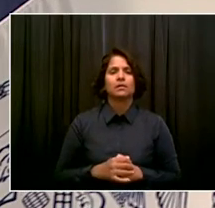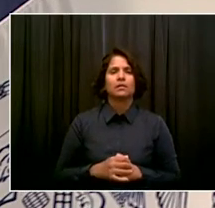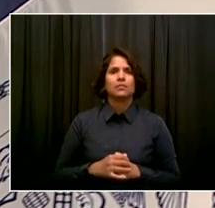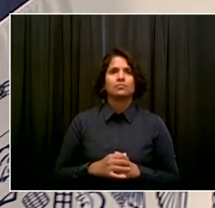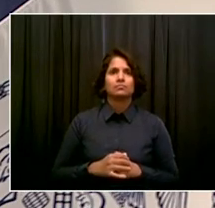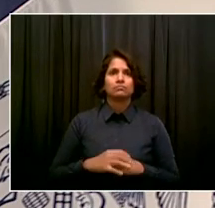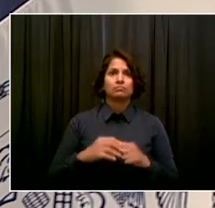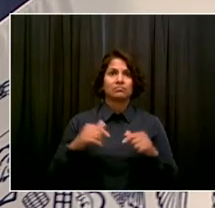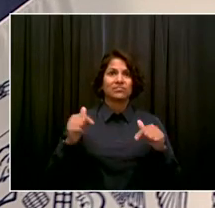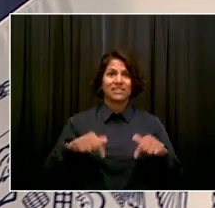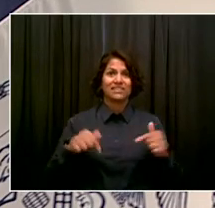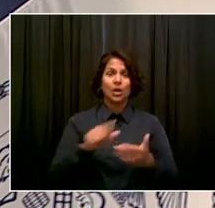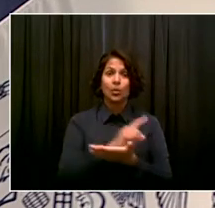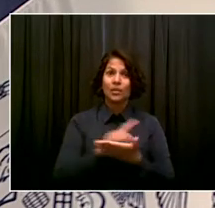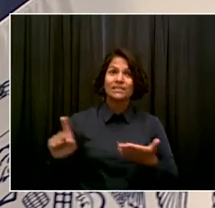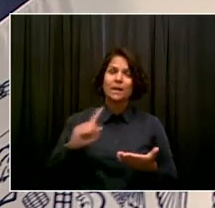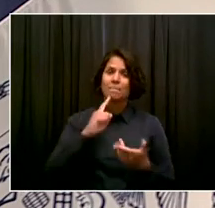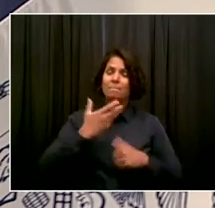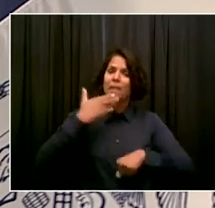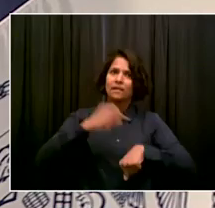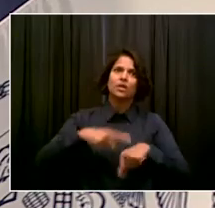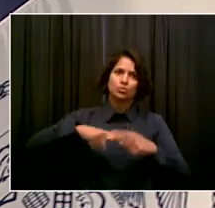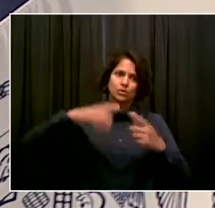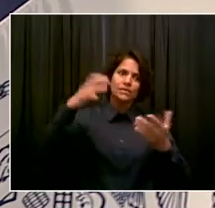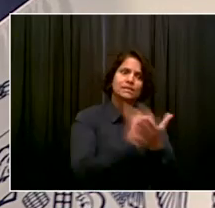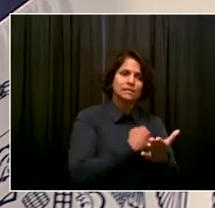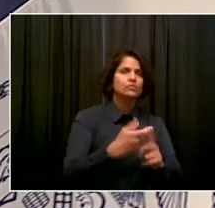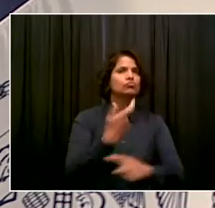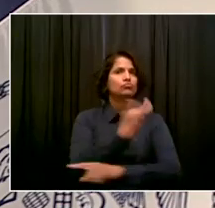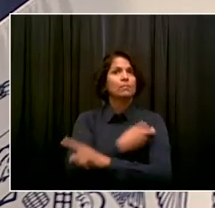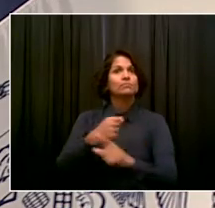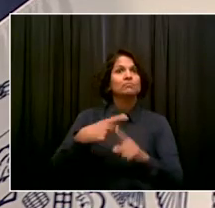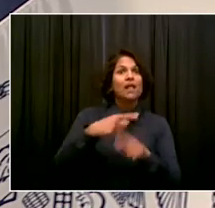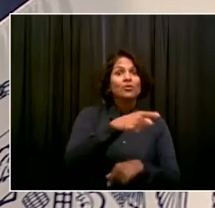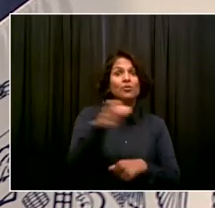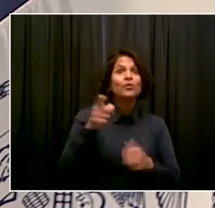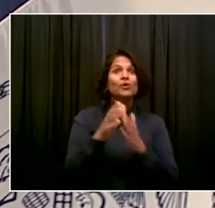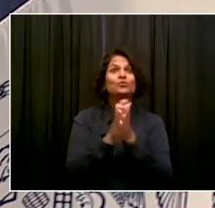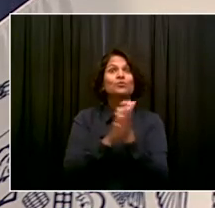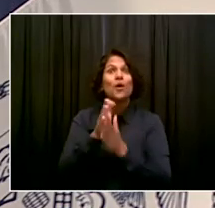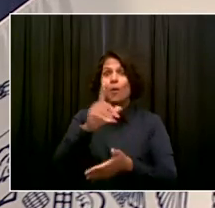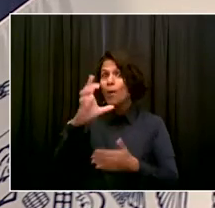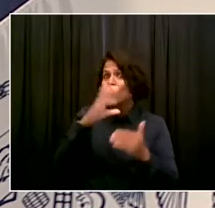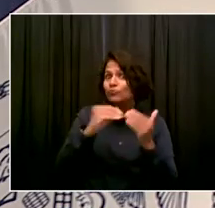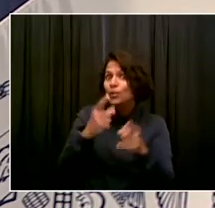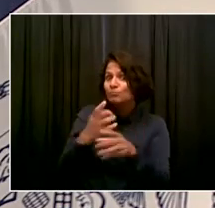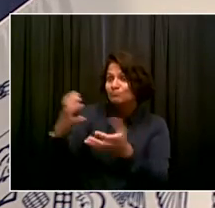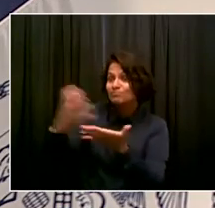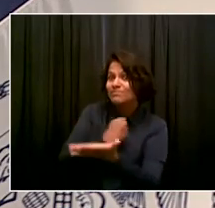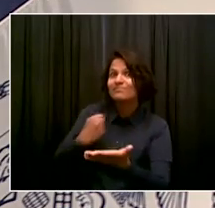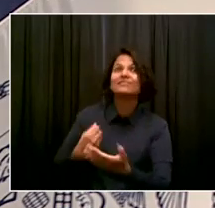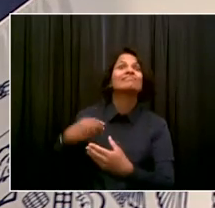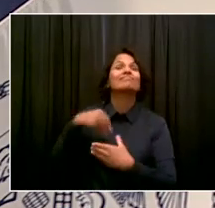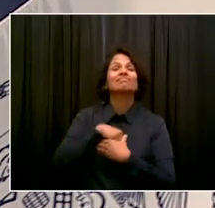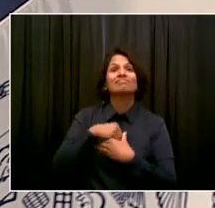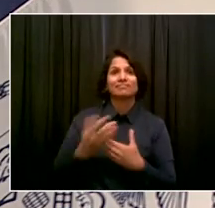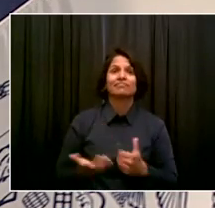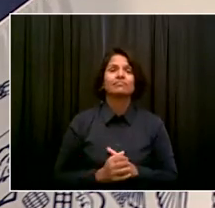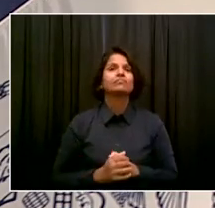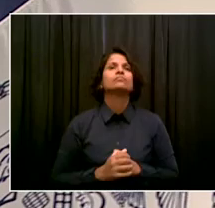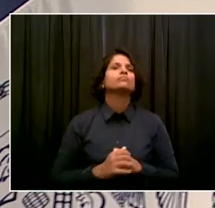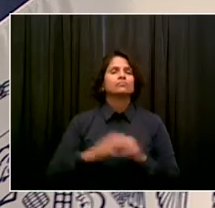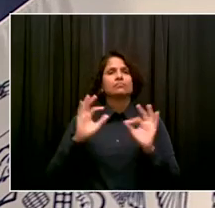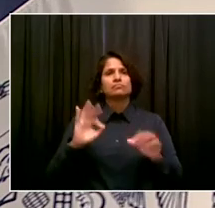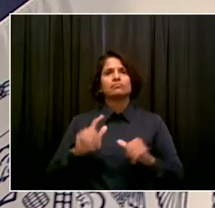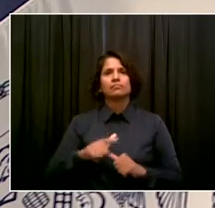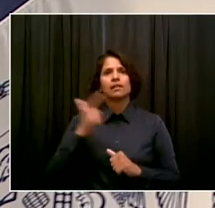and you get that $100 incentive, which is a really, really wonderful thing. With that, go ahead. The next is James